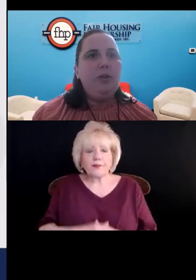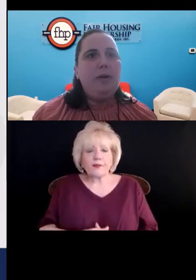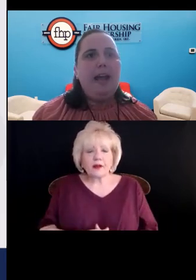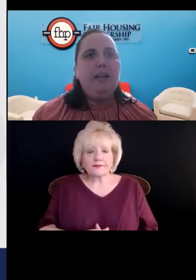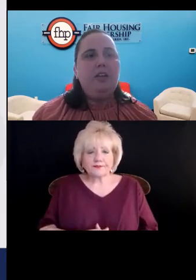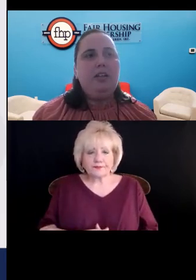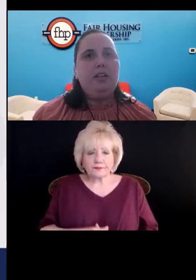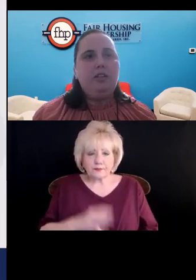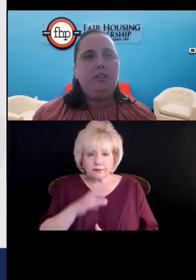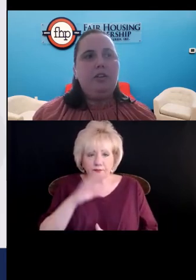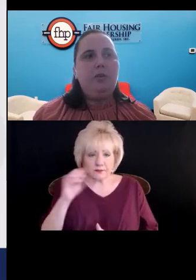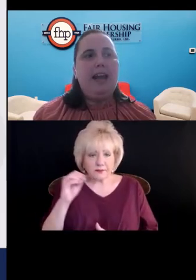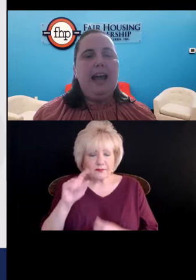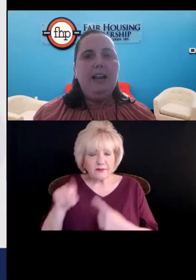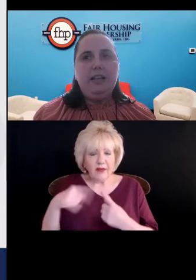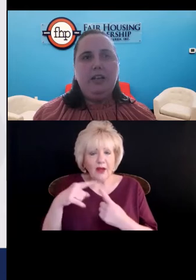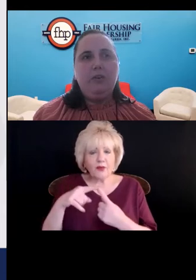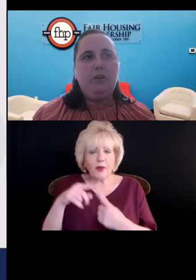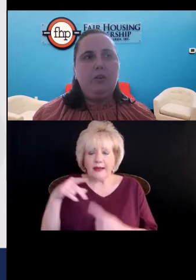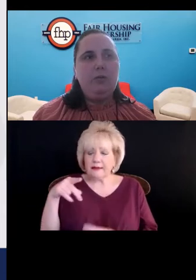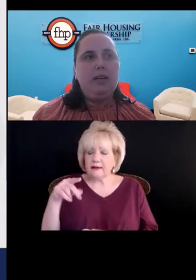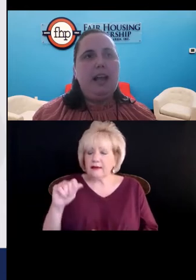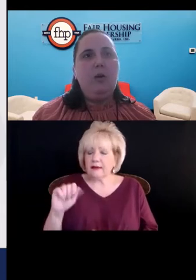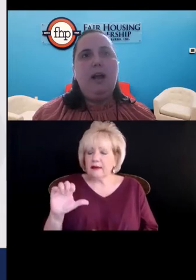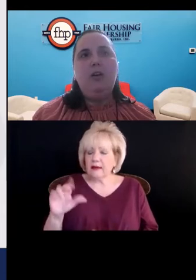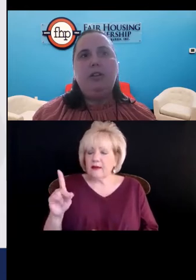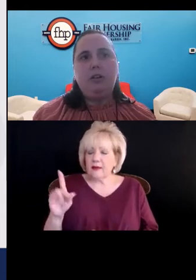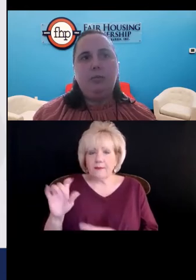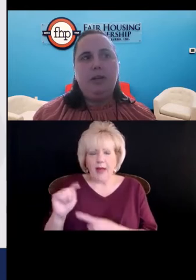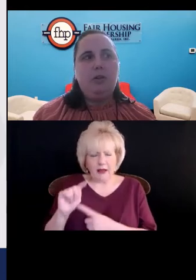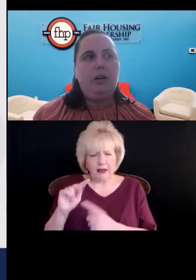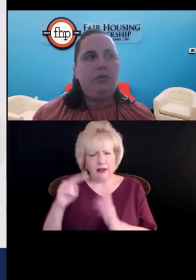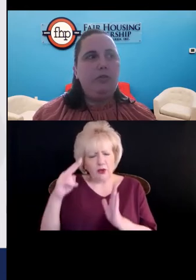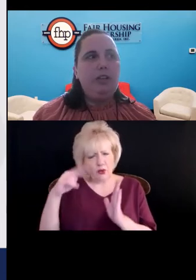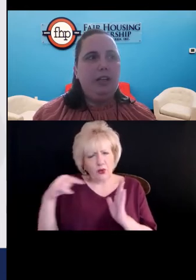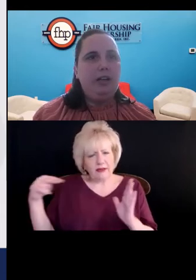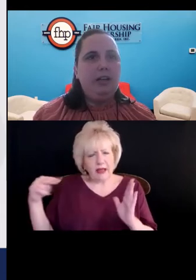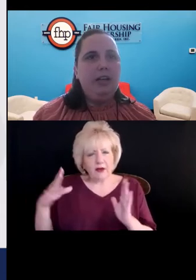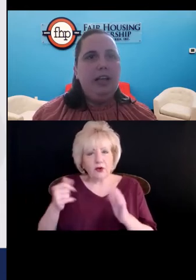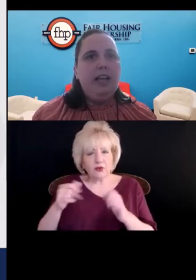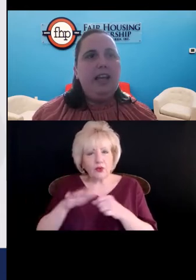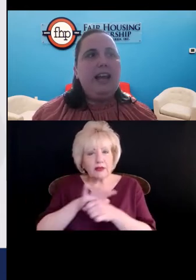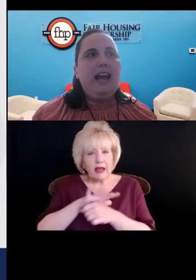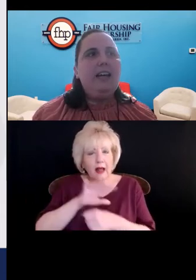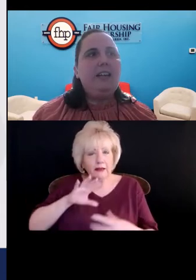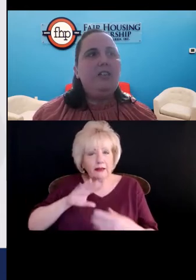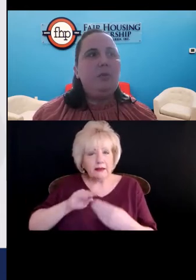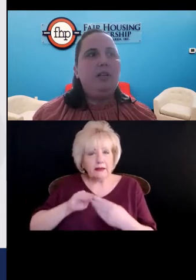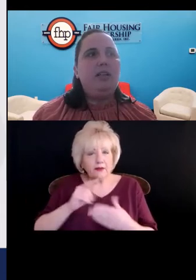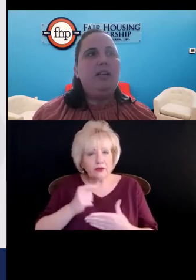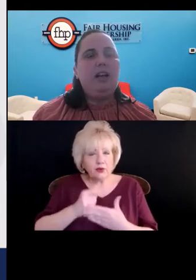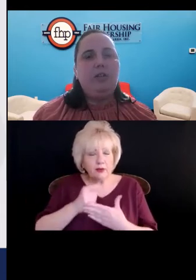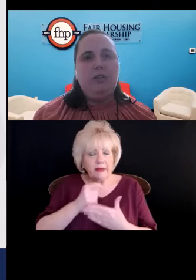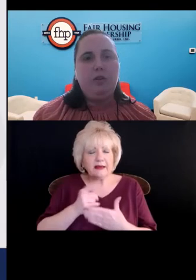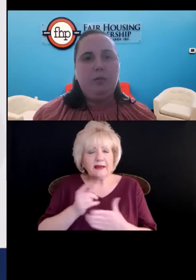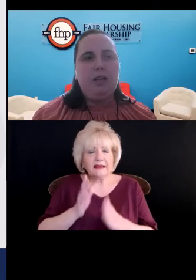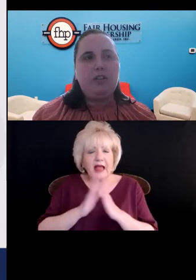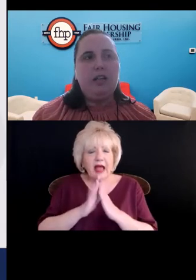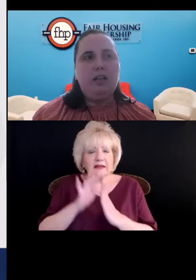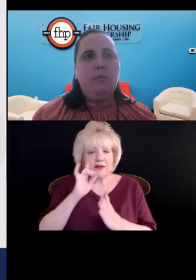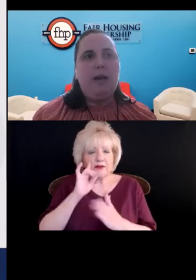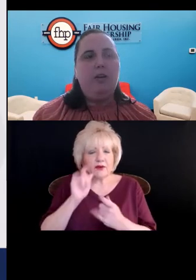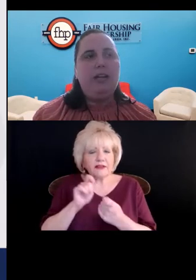further, when the packet looks into the totality of her treatment, how else is her mental health treated? It's asking for detailed